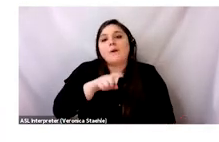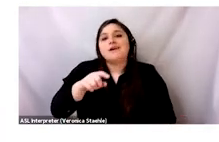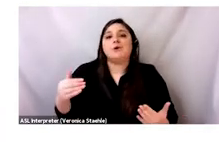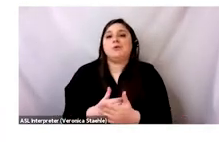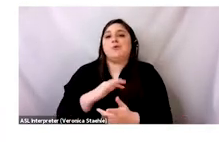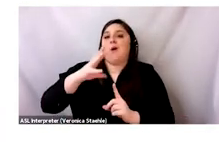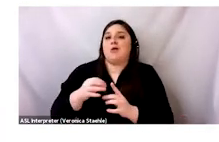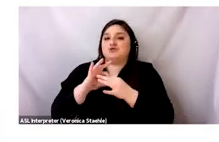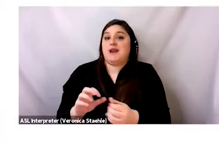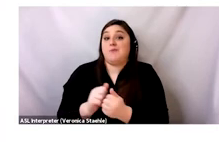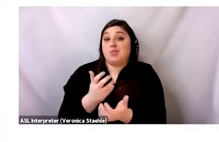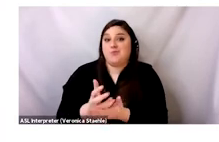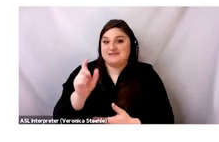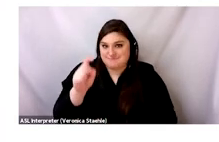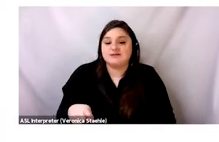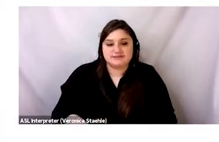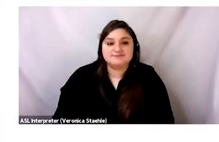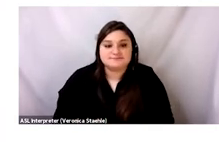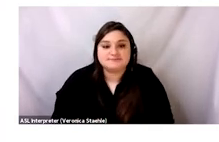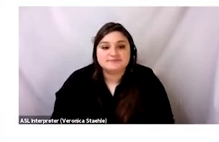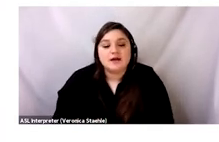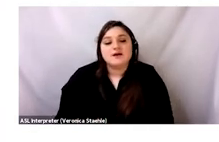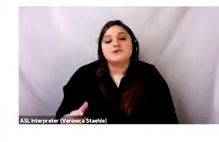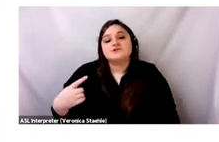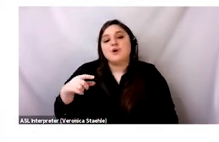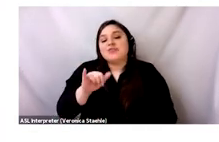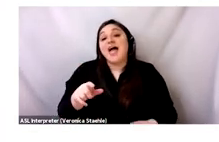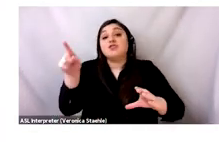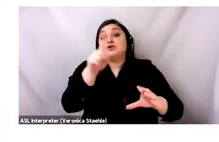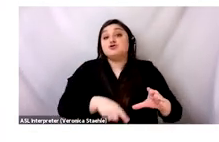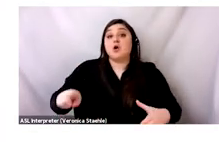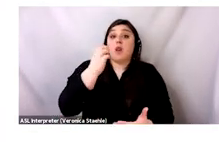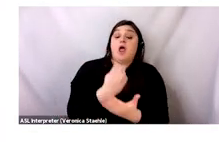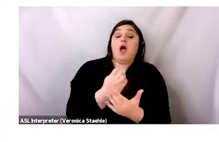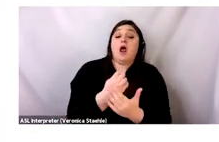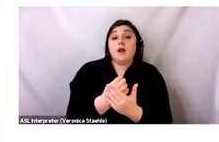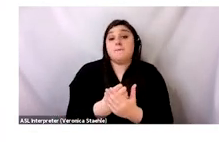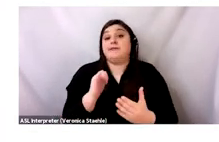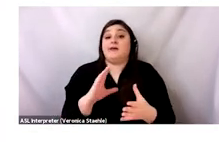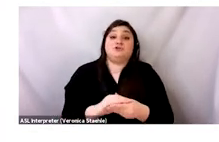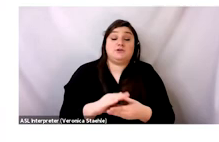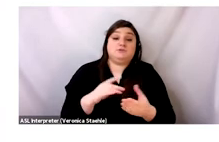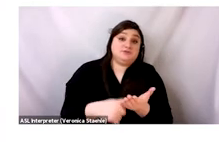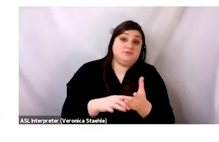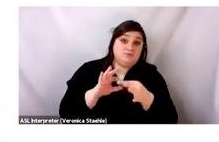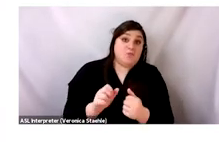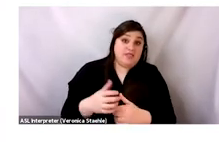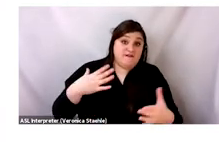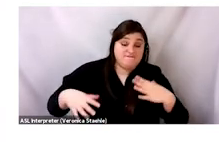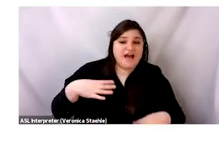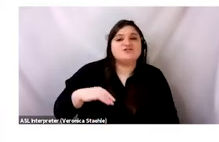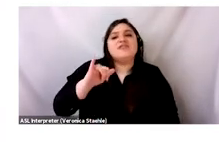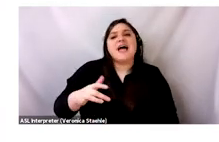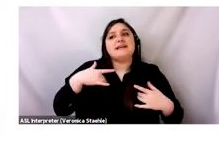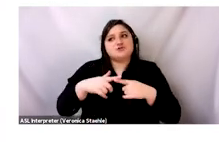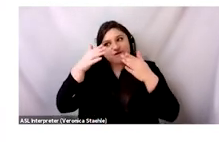this reckoning? First, we need a new culture around waste, right? So one of the main problems with the circular economy rhetoric, at least as I see